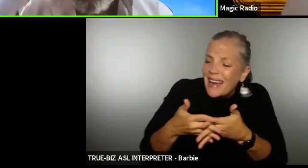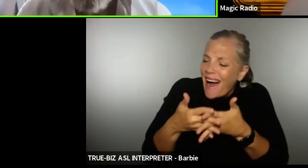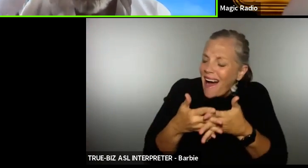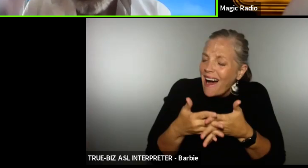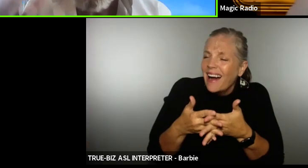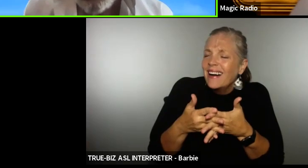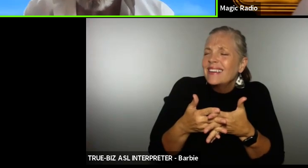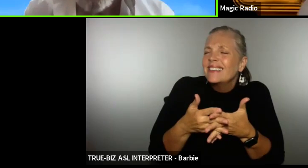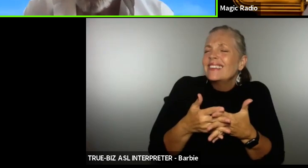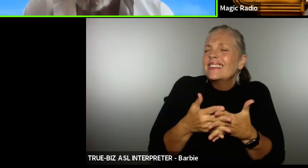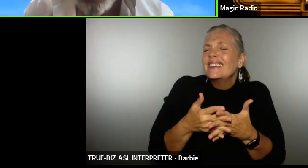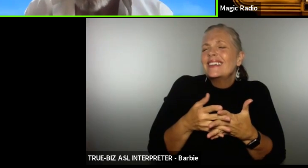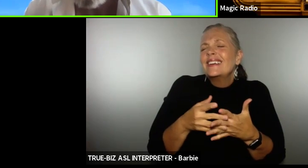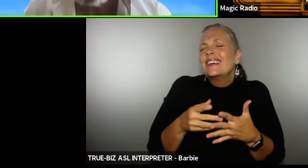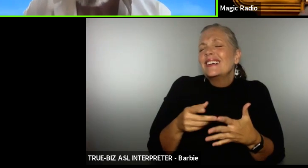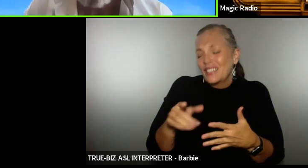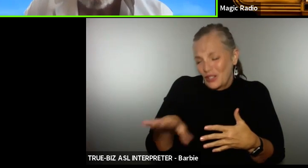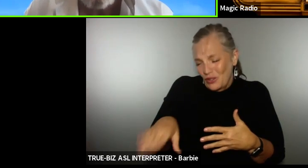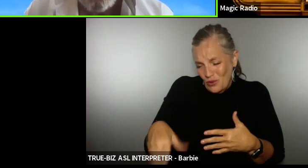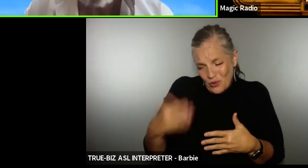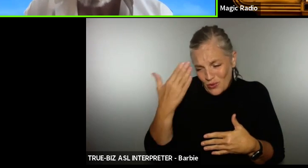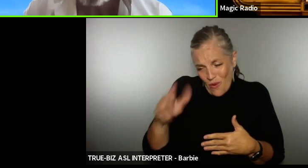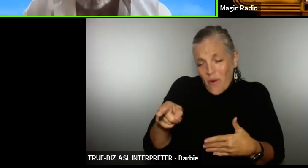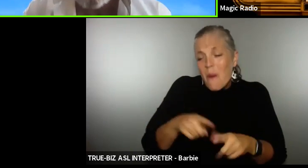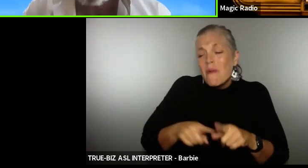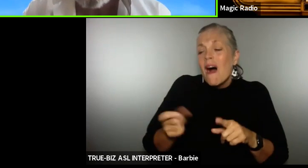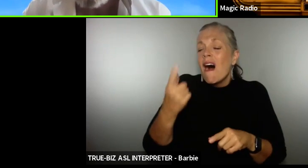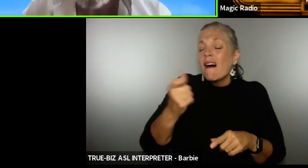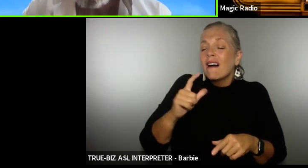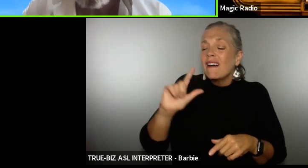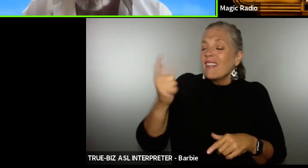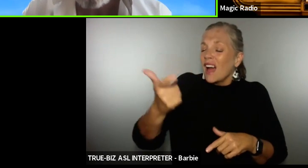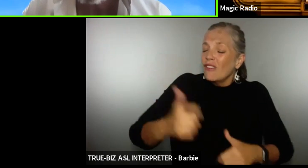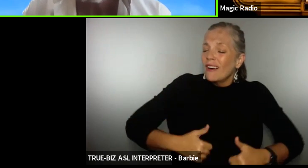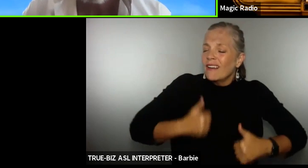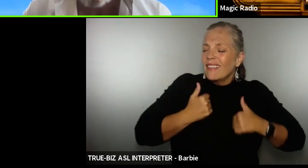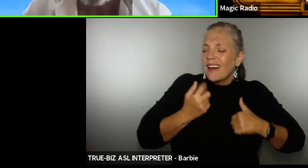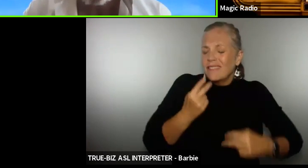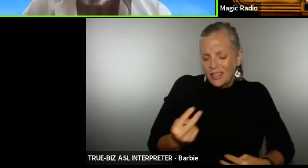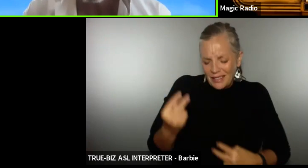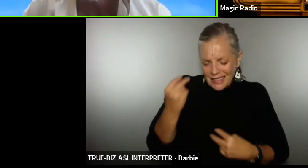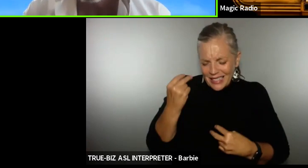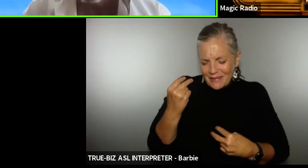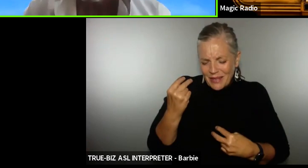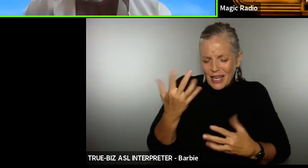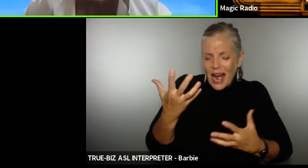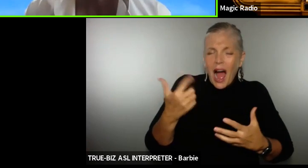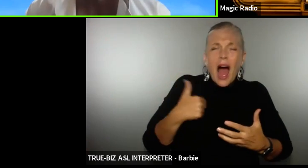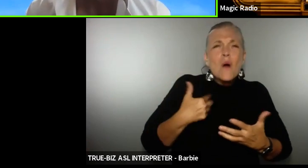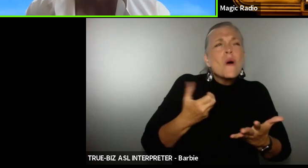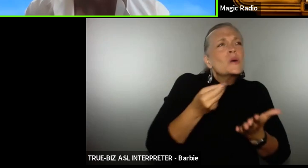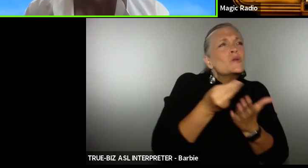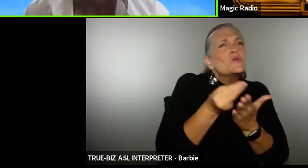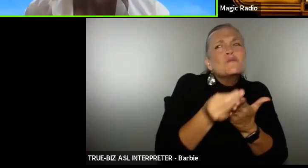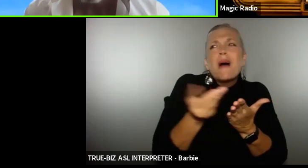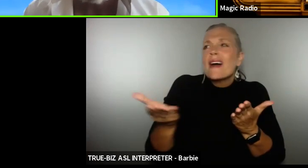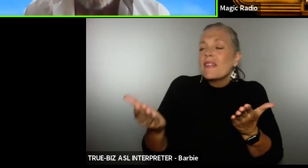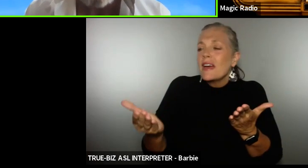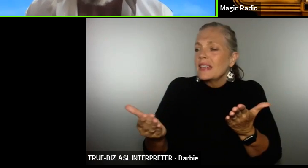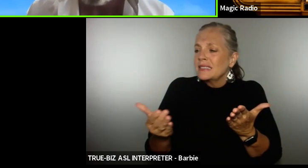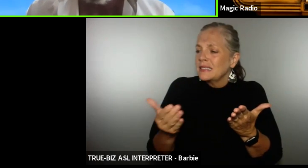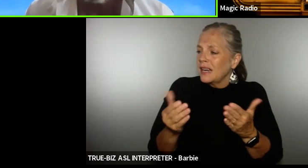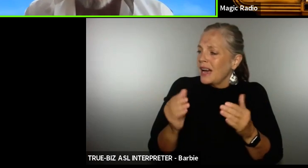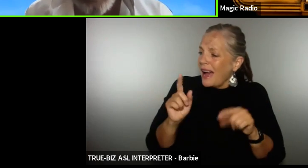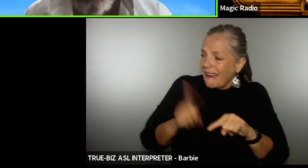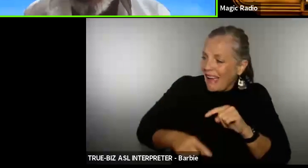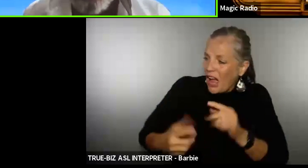whether you know it or not there will come a time in your life in which you'll want to buy things yes when there's no money to be